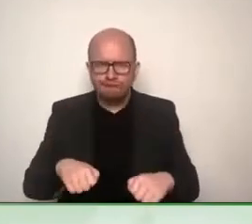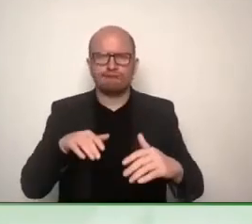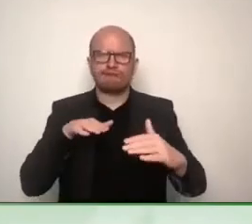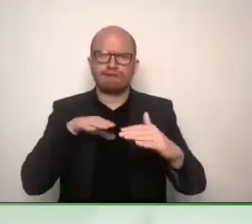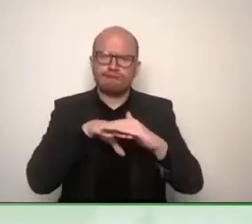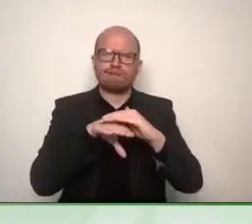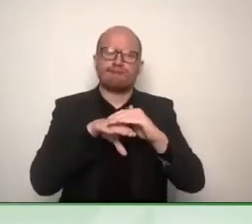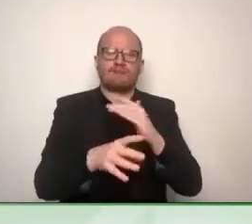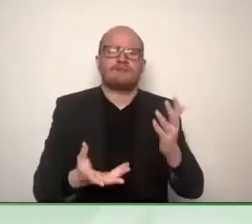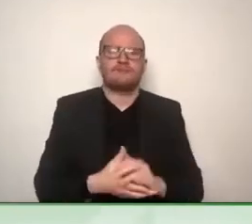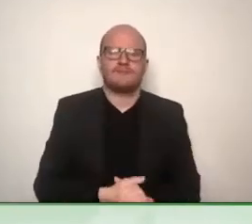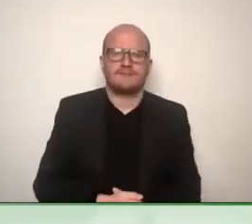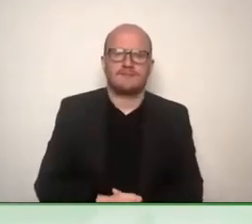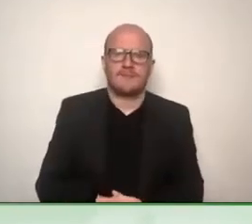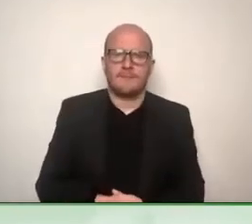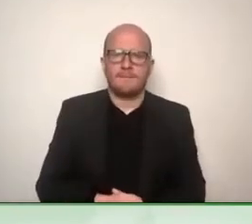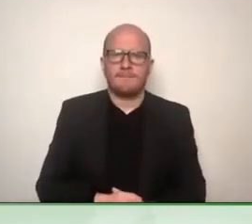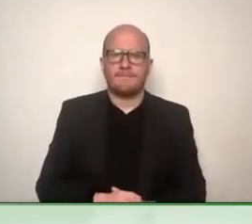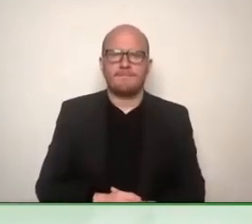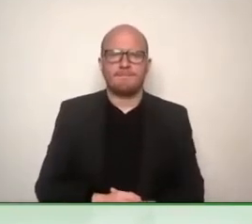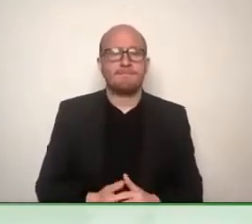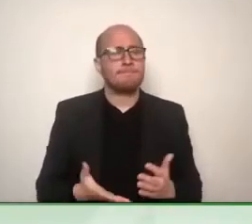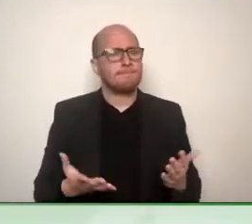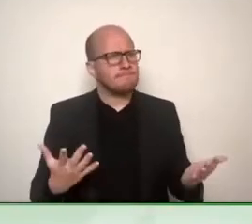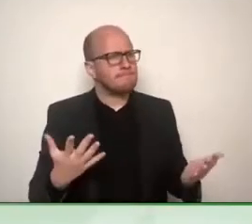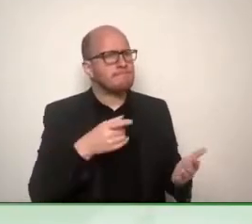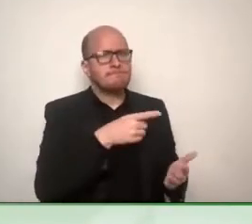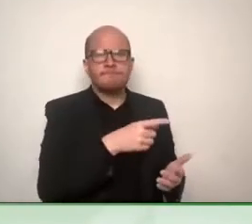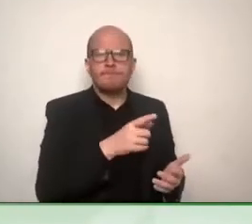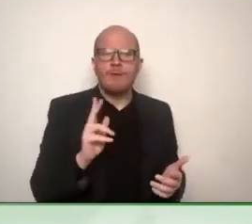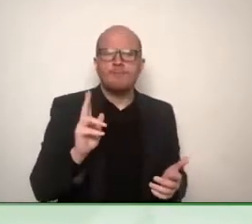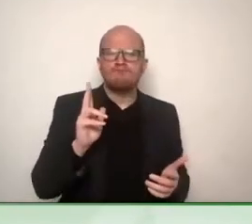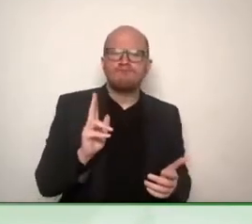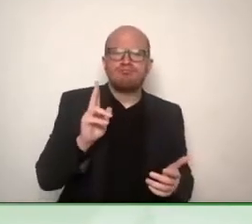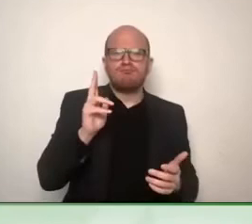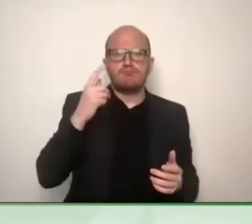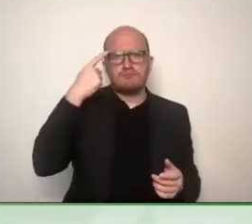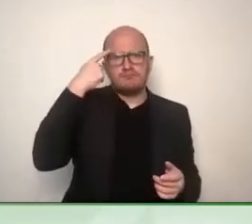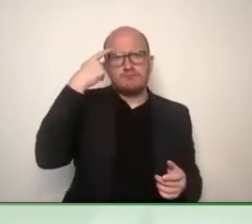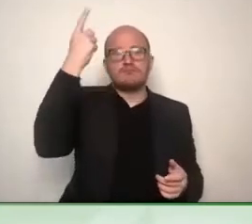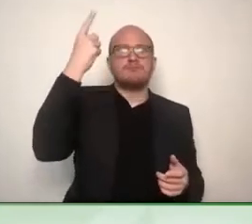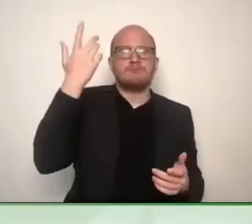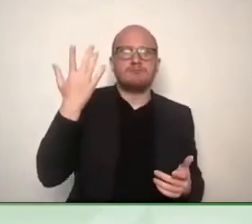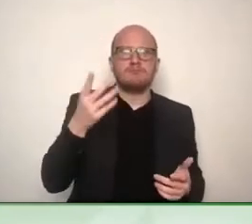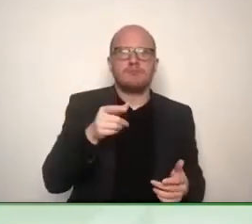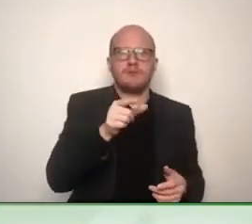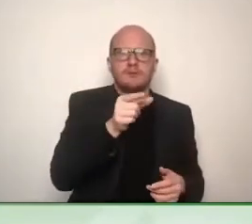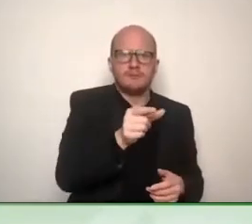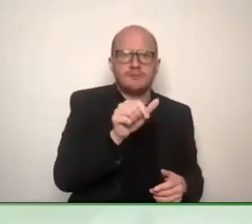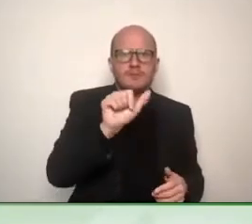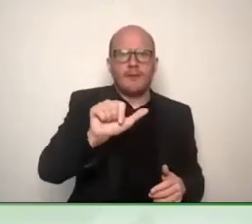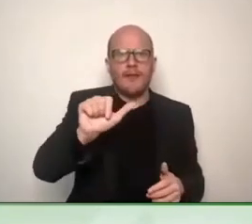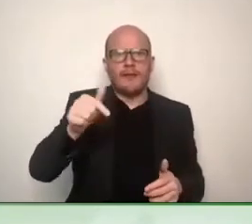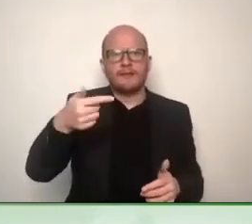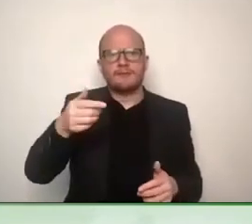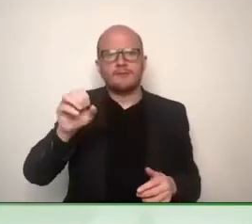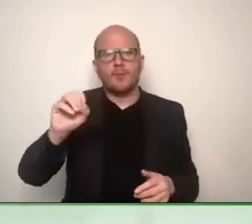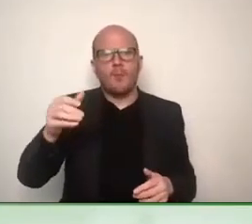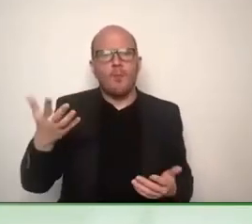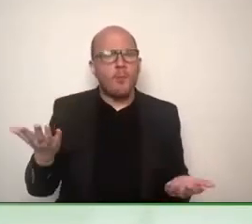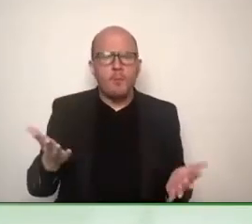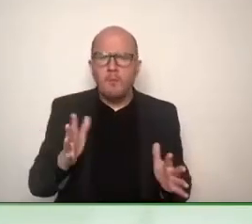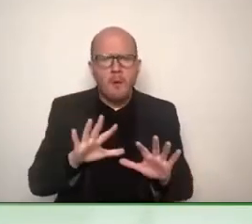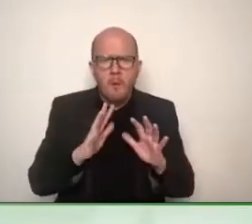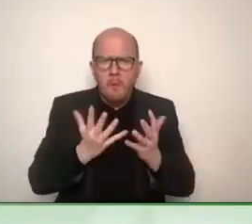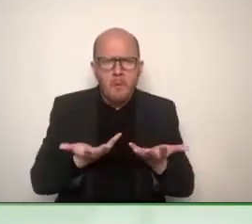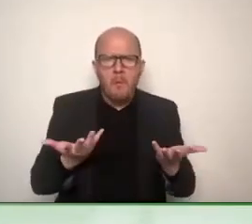creating GATO? Because I know you are past president of triple AATE, but usually while we have already lots